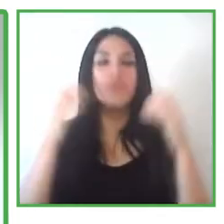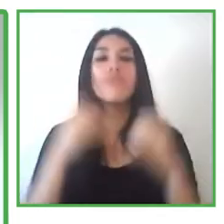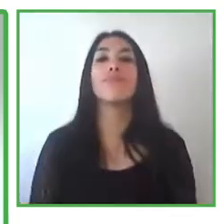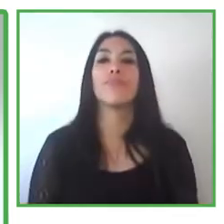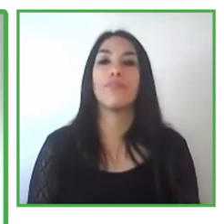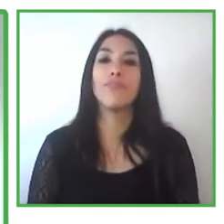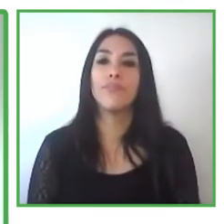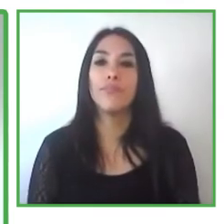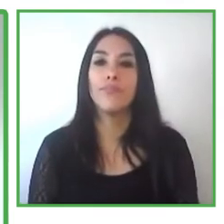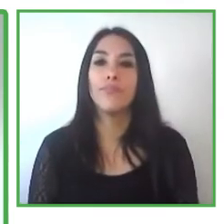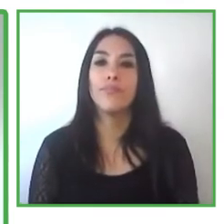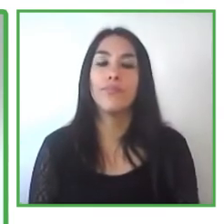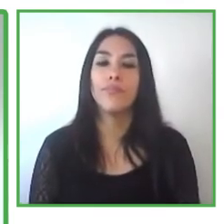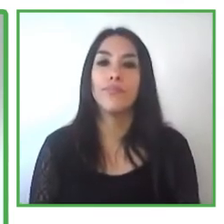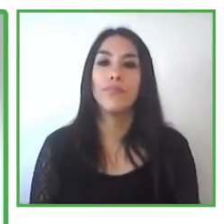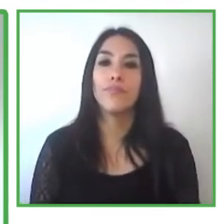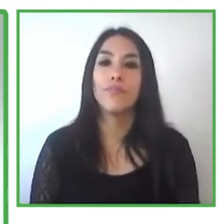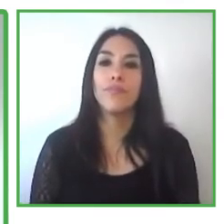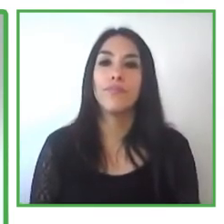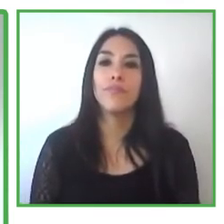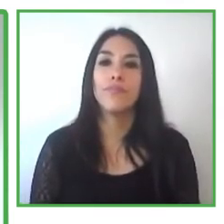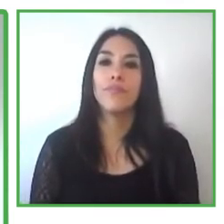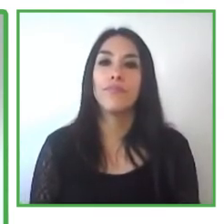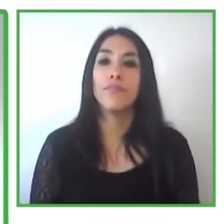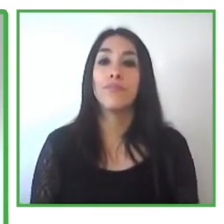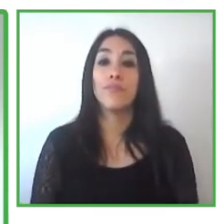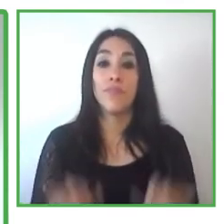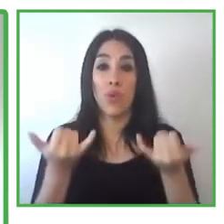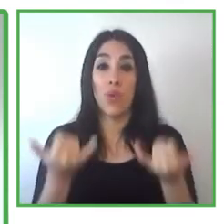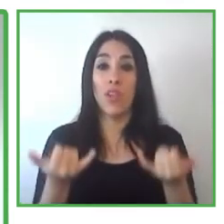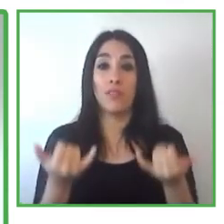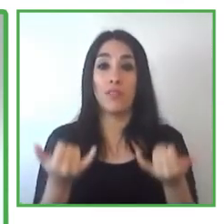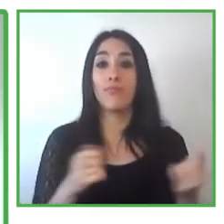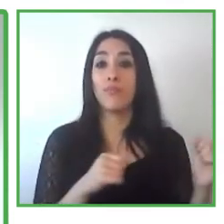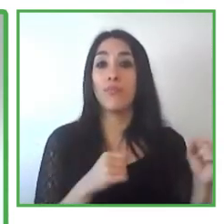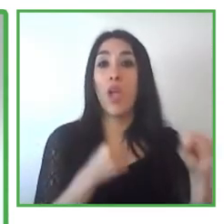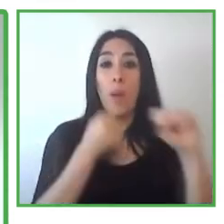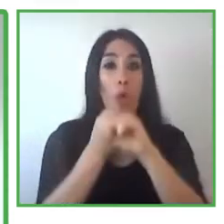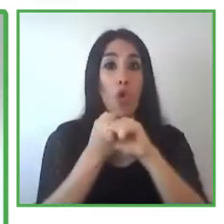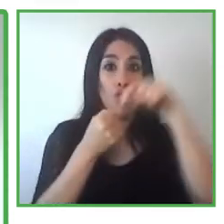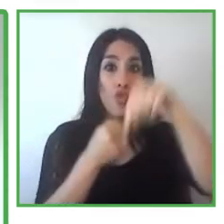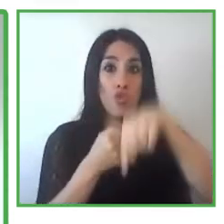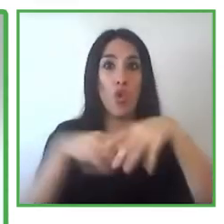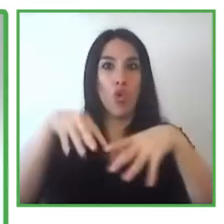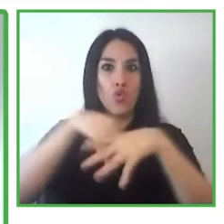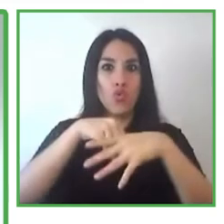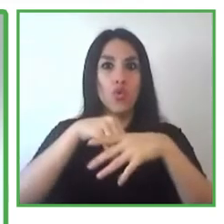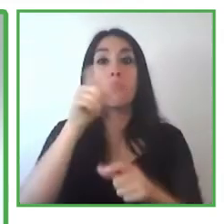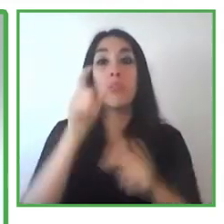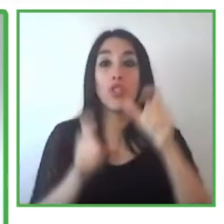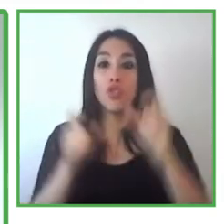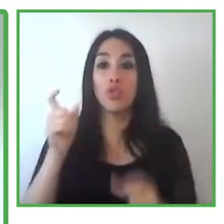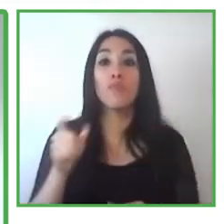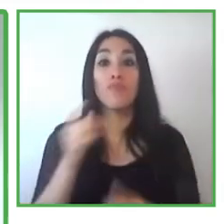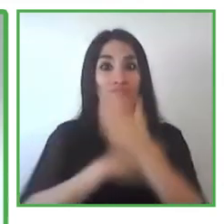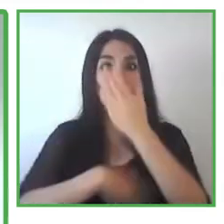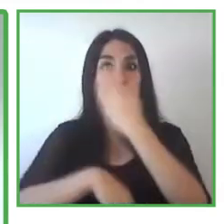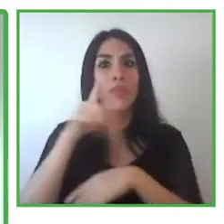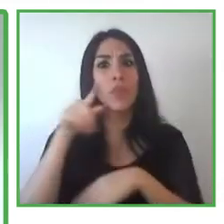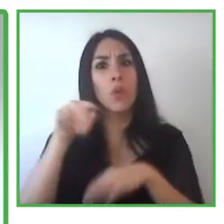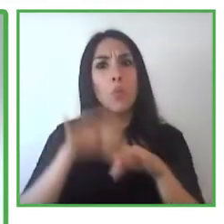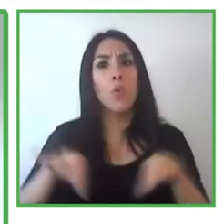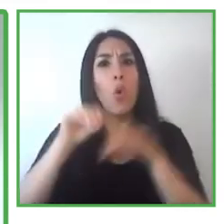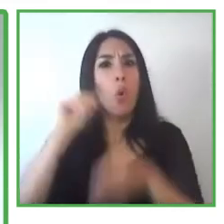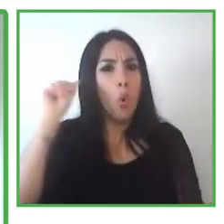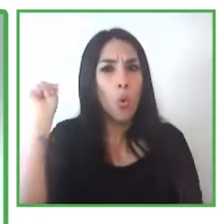of the people disability. The people with disability are tools who have a long time